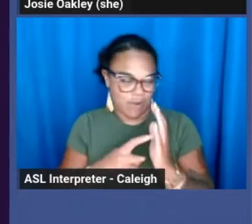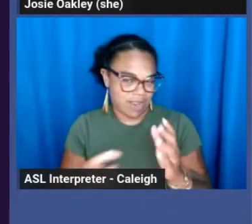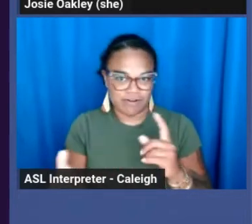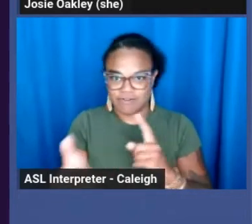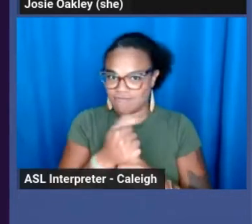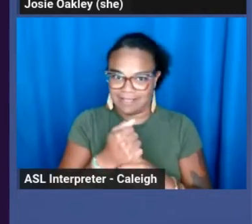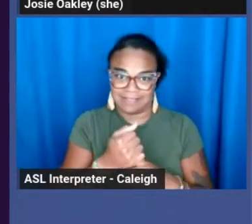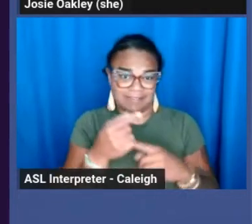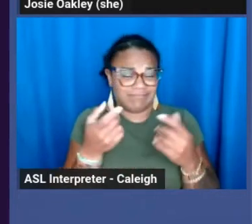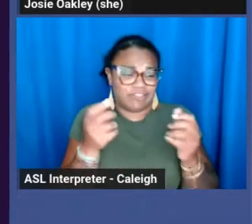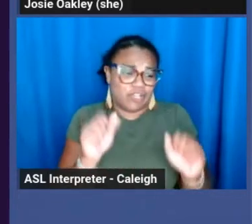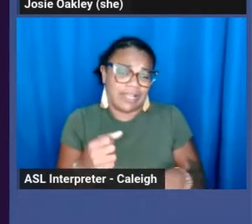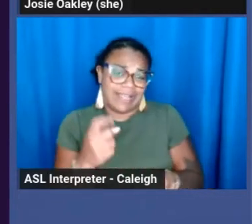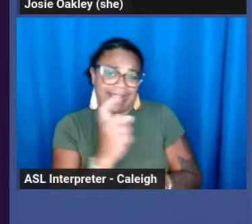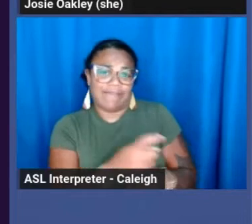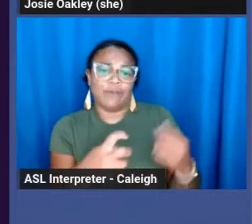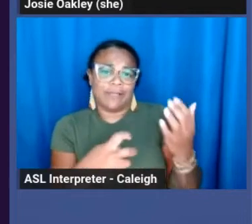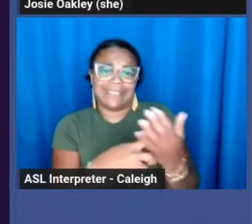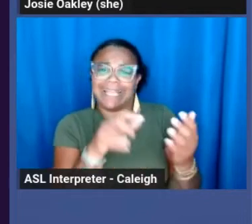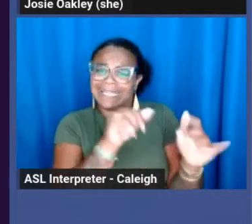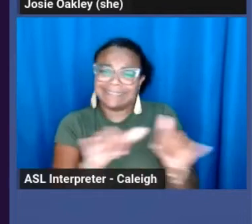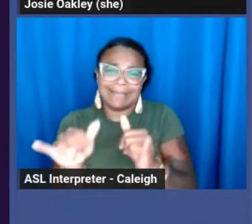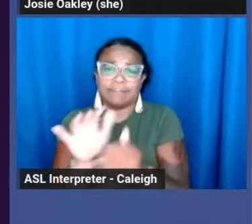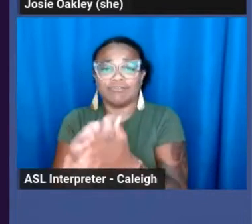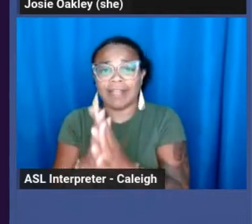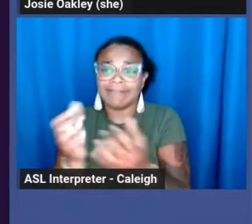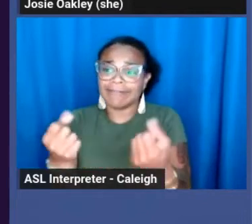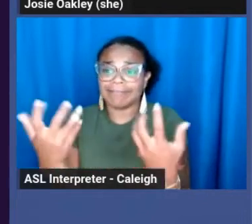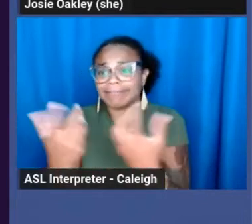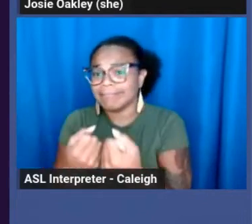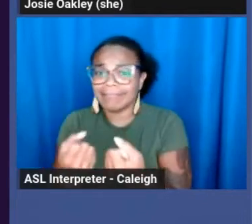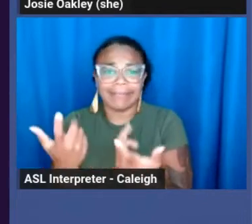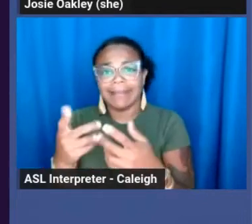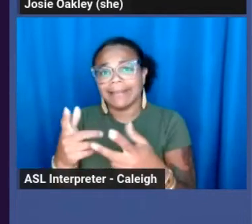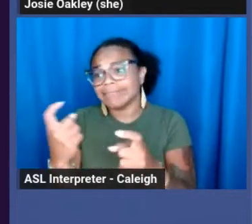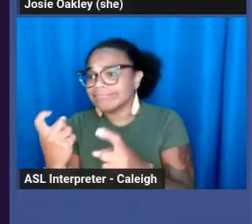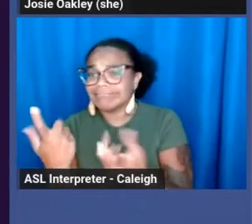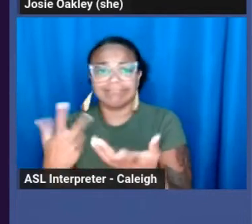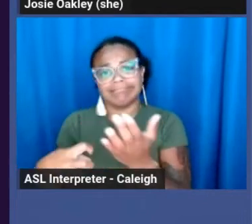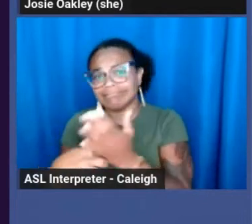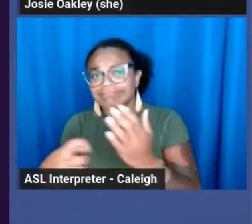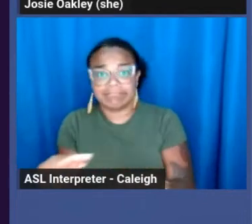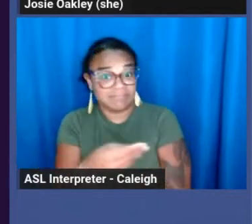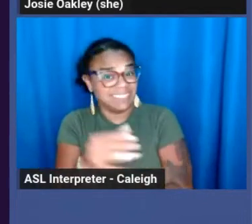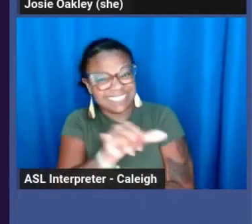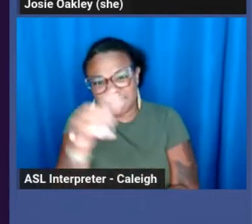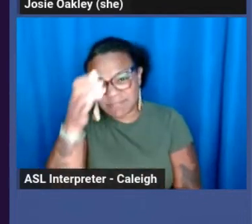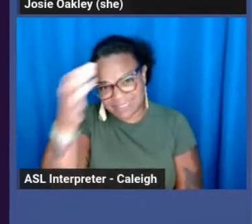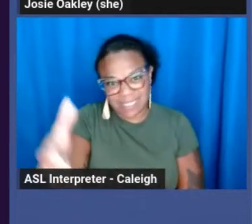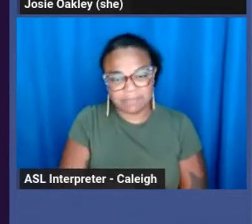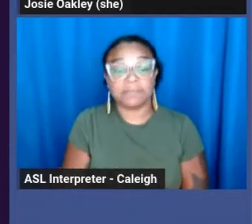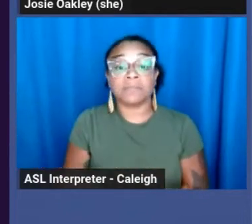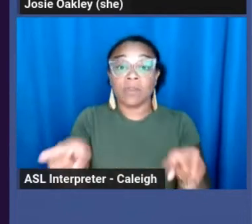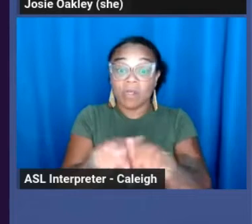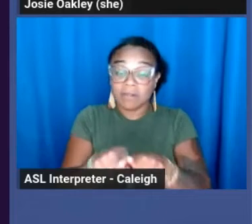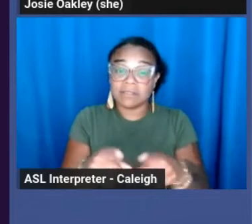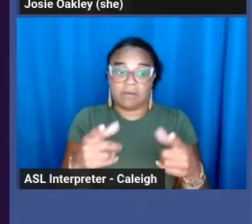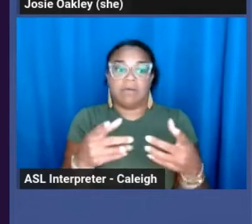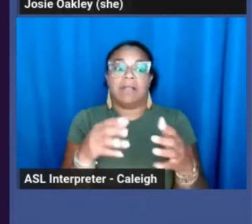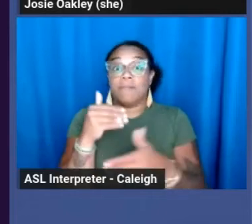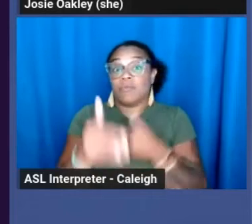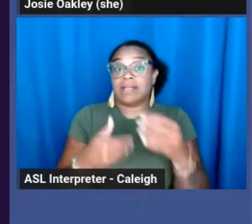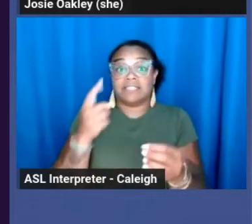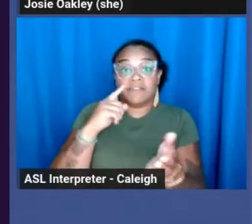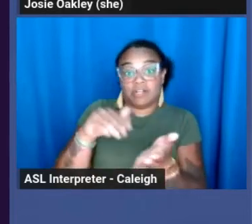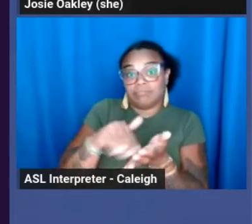you were in a traffic violation or something. It also comes with easier expungements. So after